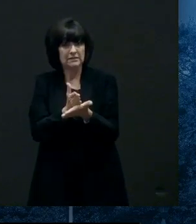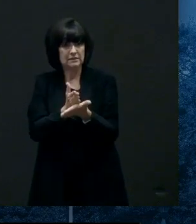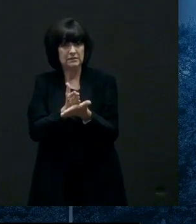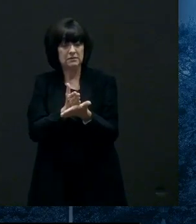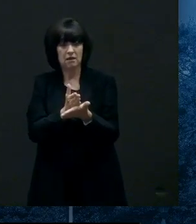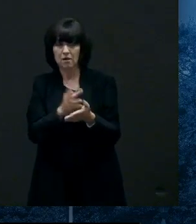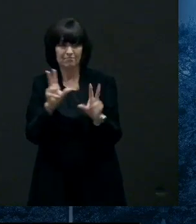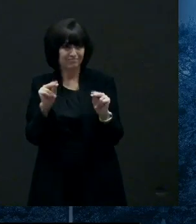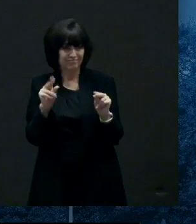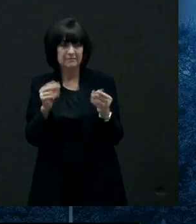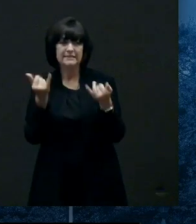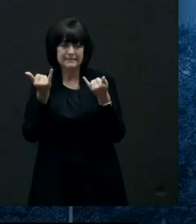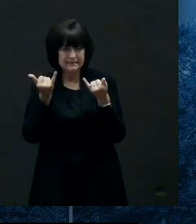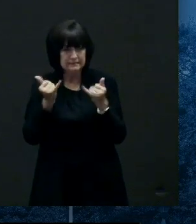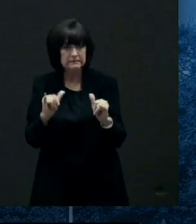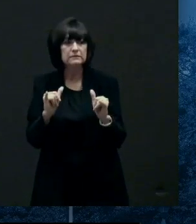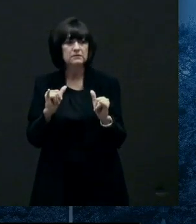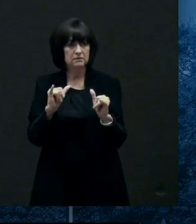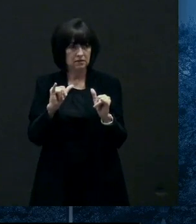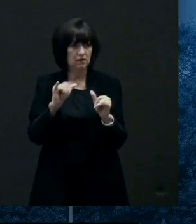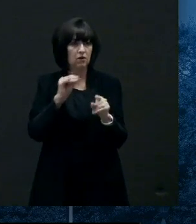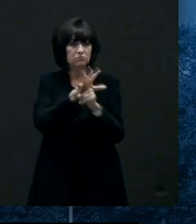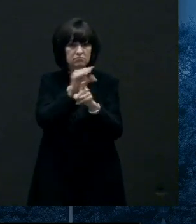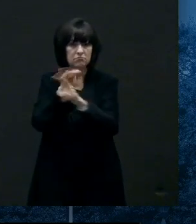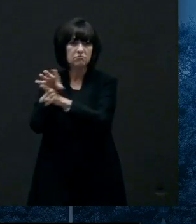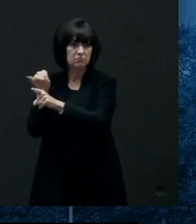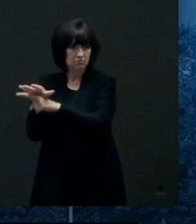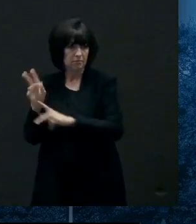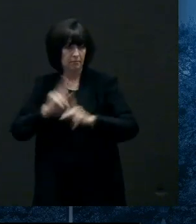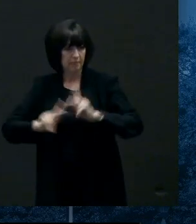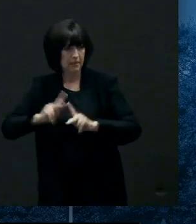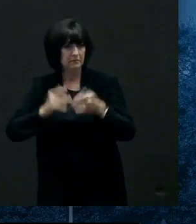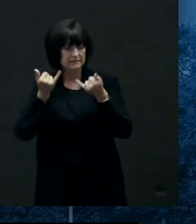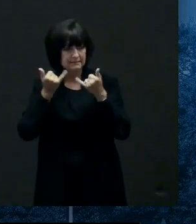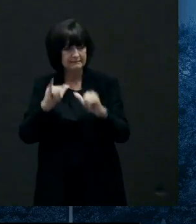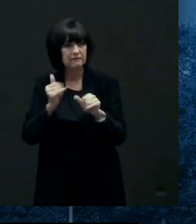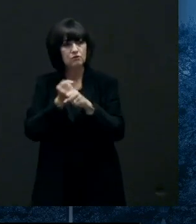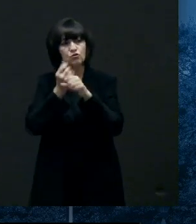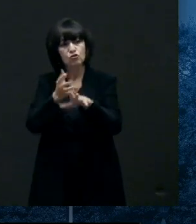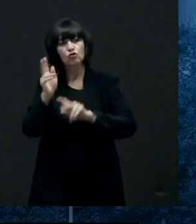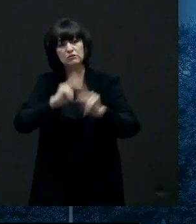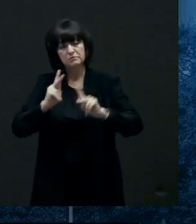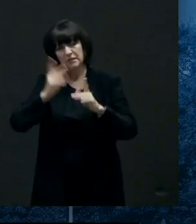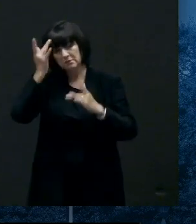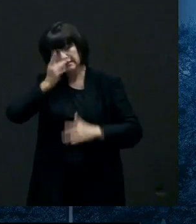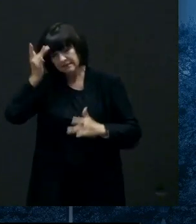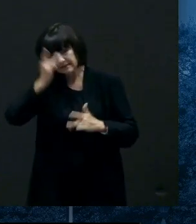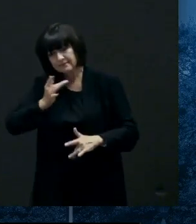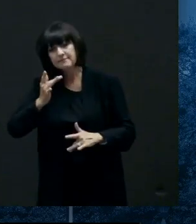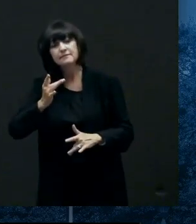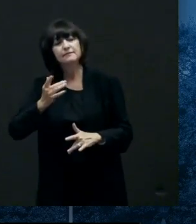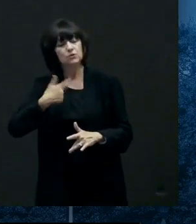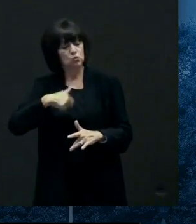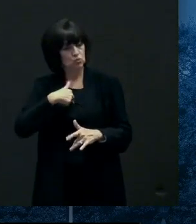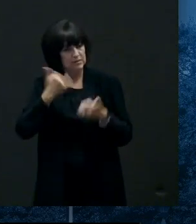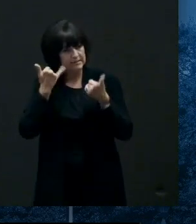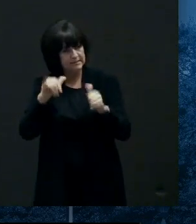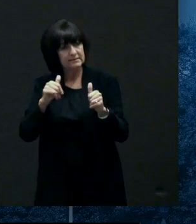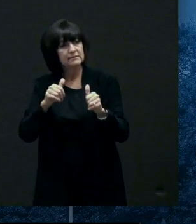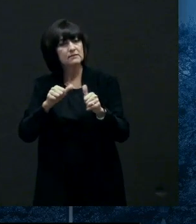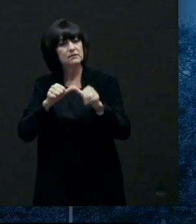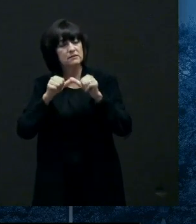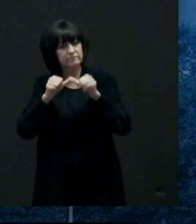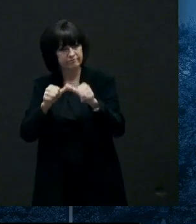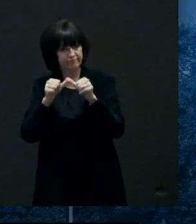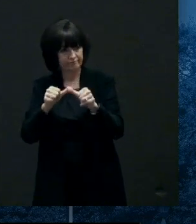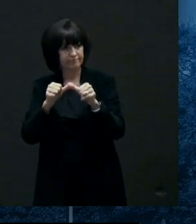really a question of balancing that messaging out the need to continue on pace uh to wear masks uh to